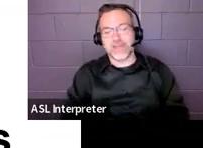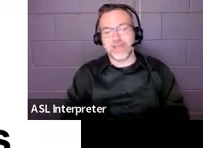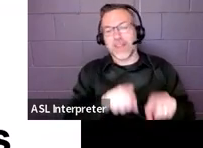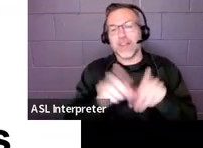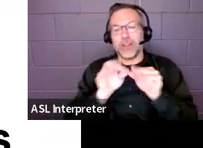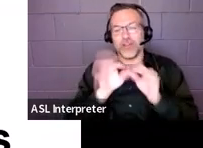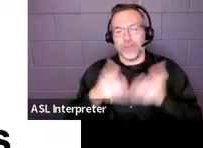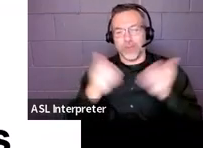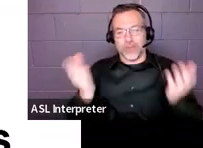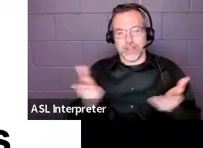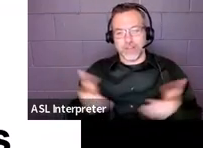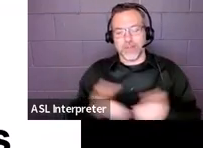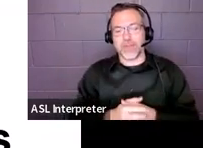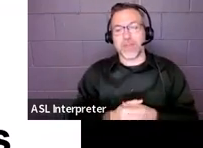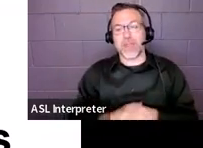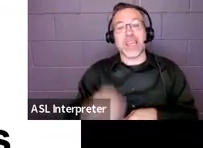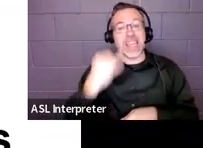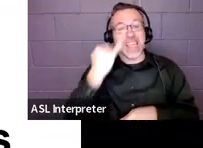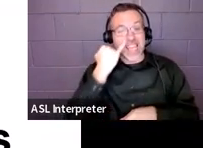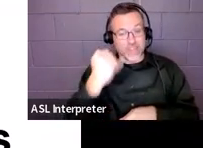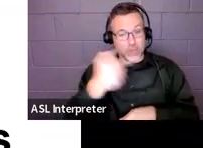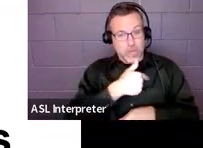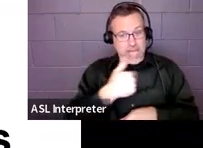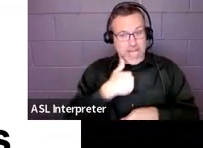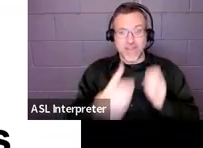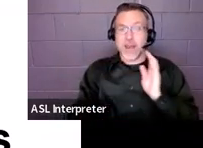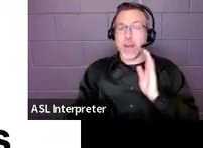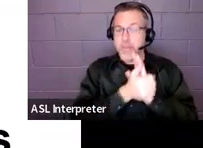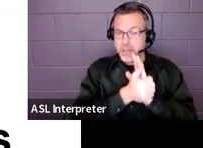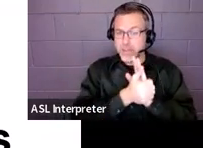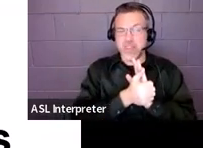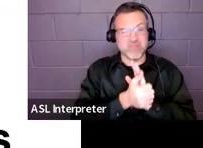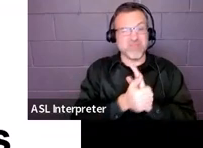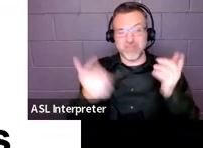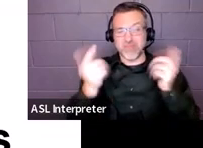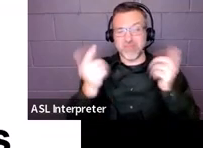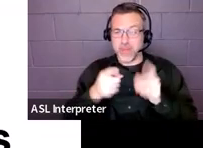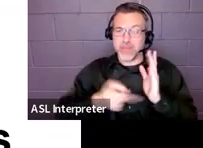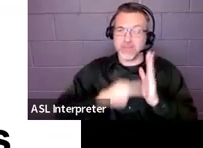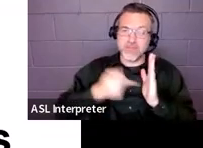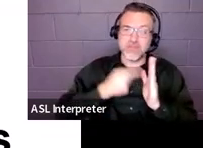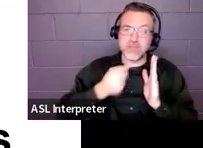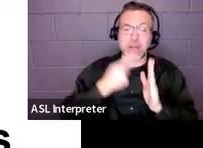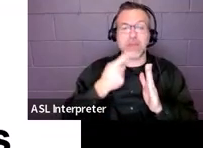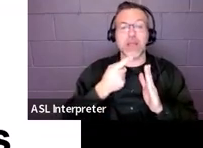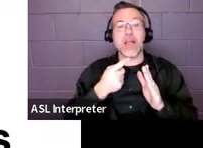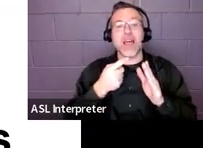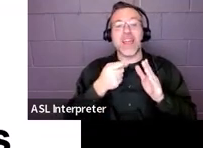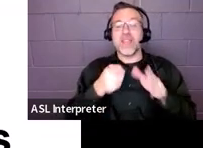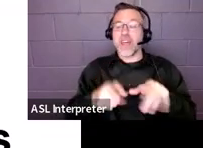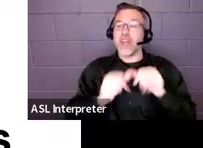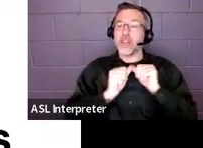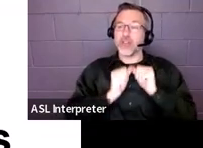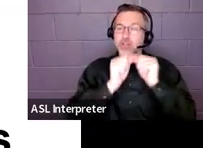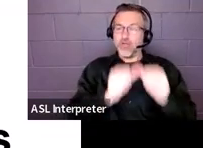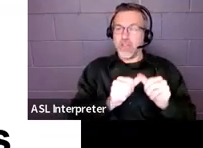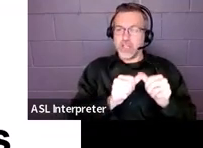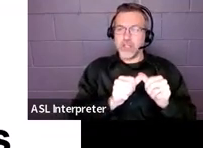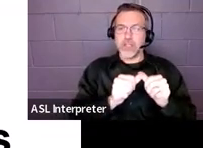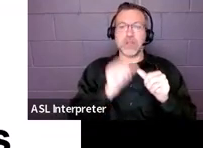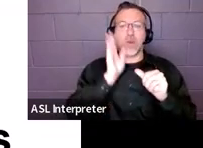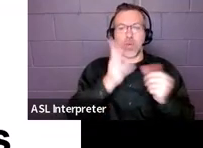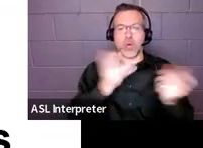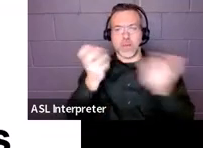duration, unless there's an amendment, which we know happens, the duration would coincide with the duration of the